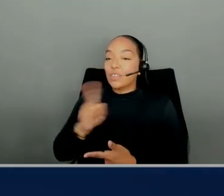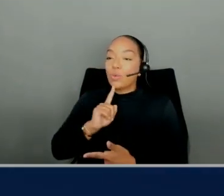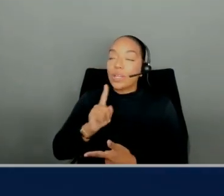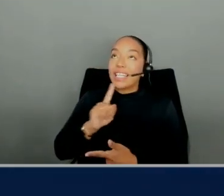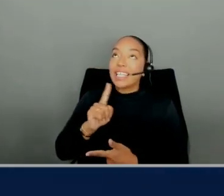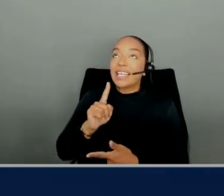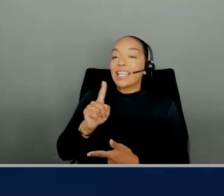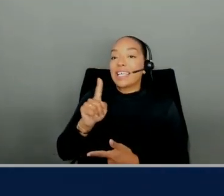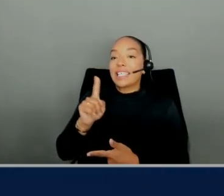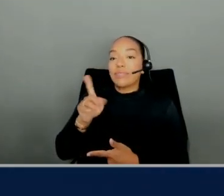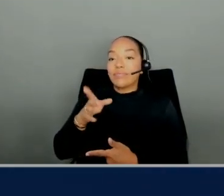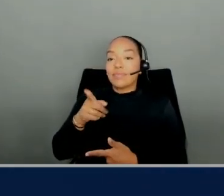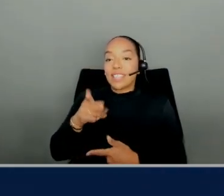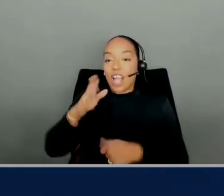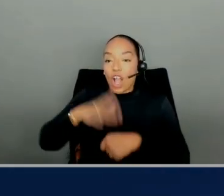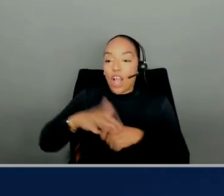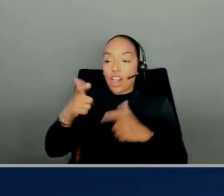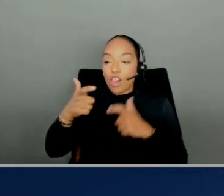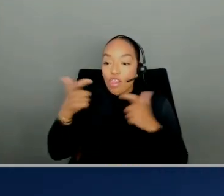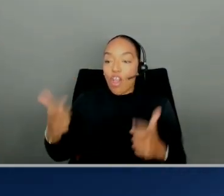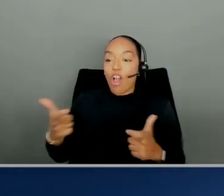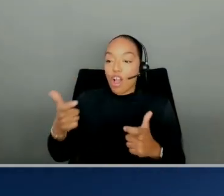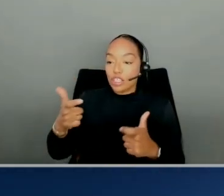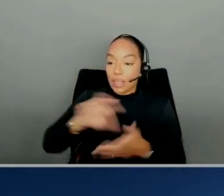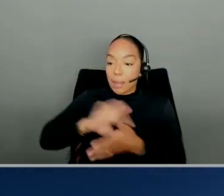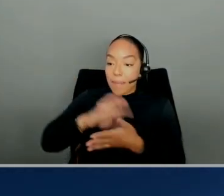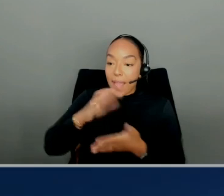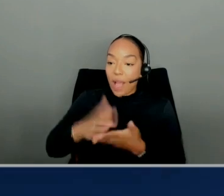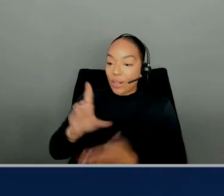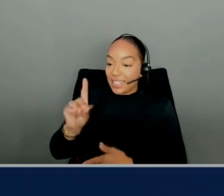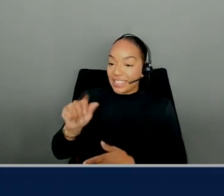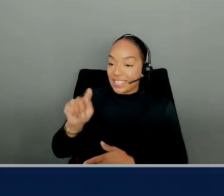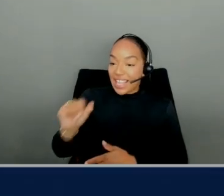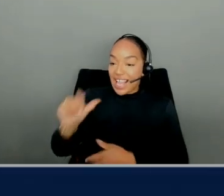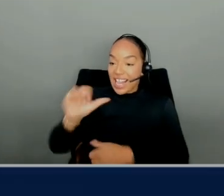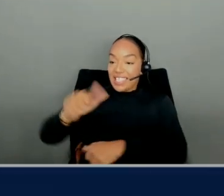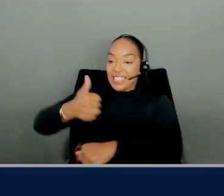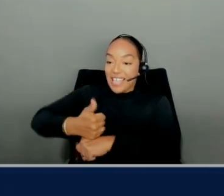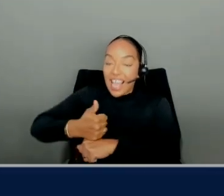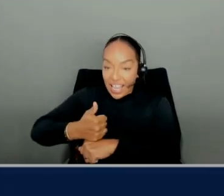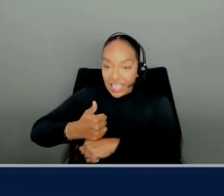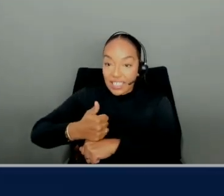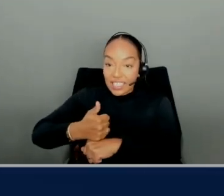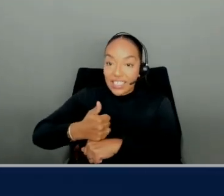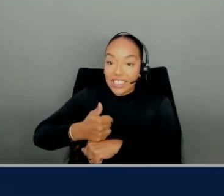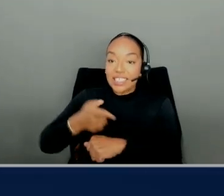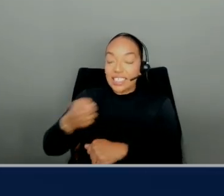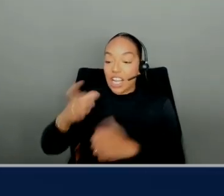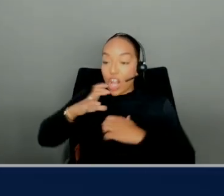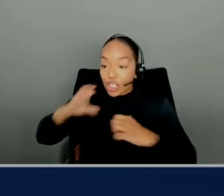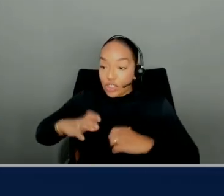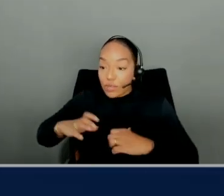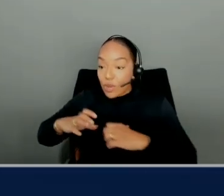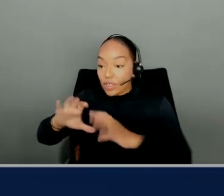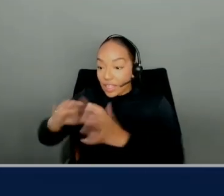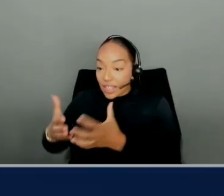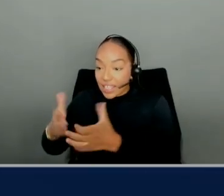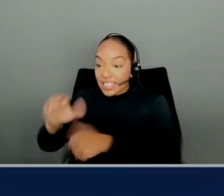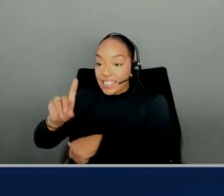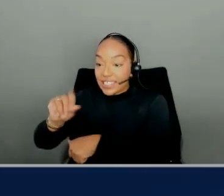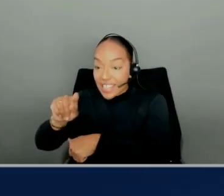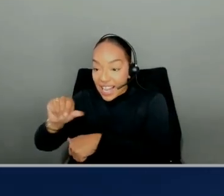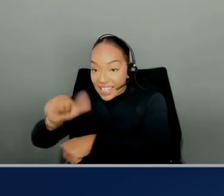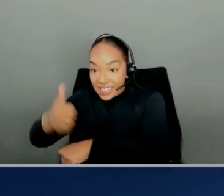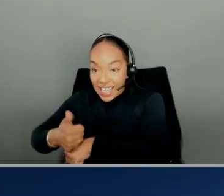on large amount of data sets, right? So, our customers have petabytes of data sets, and in some cases, even